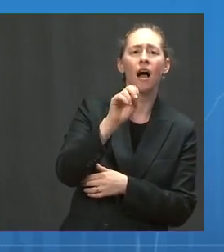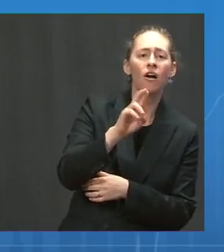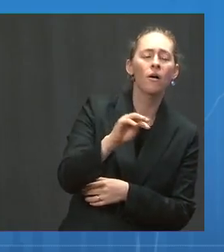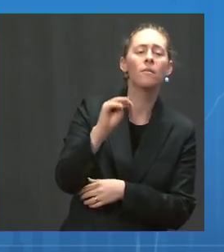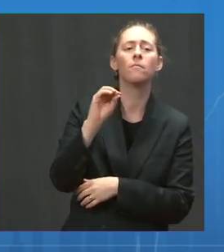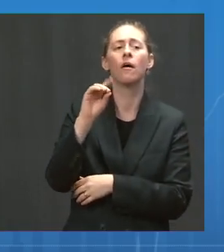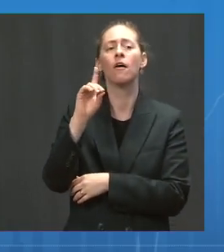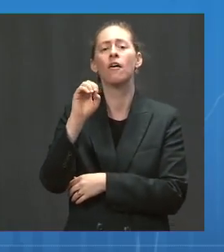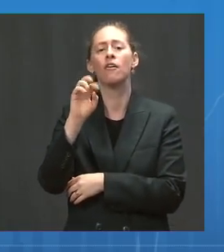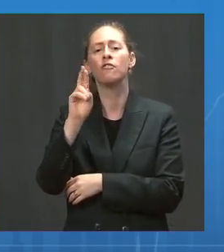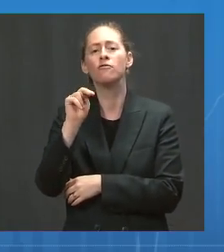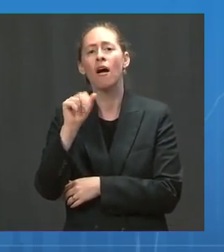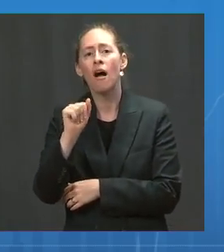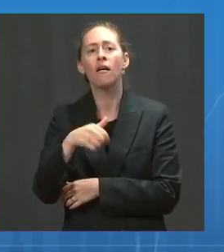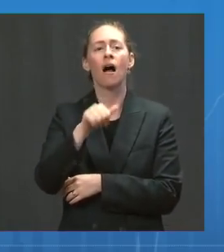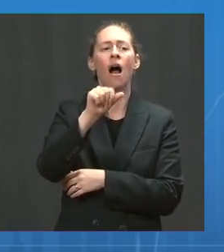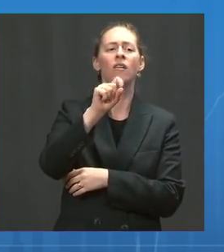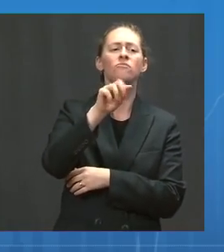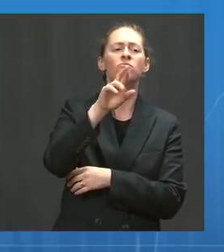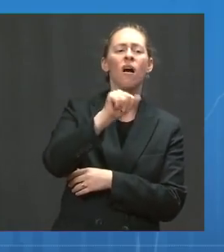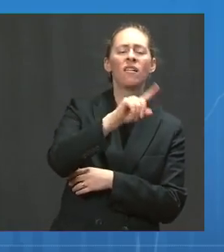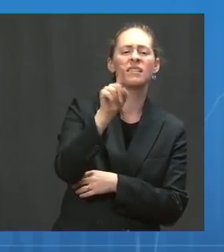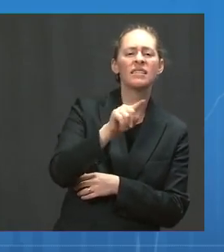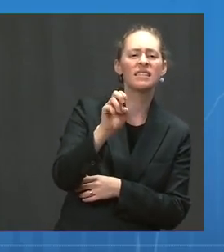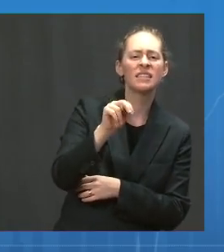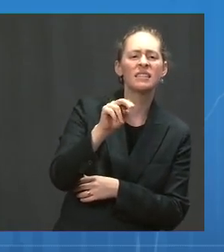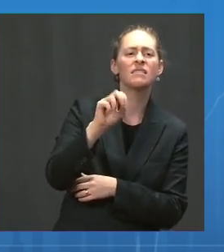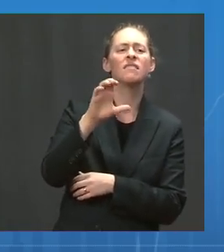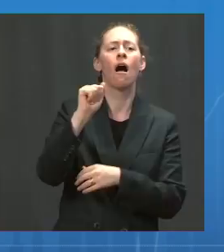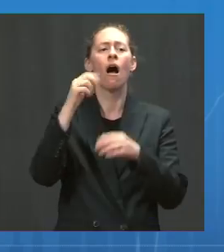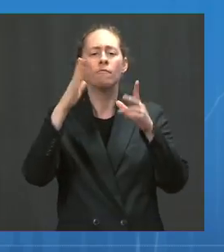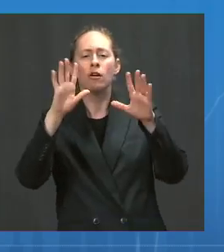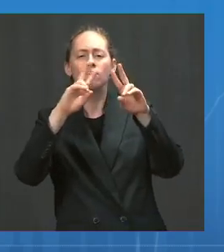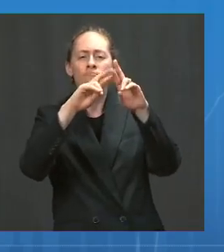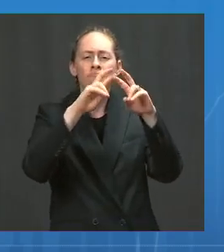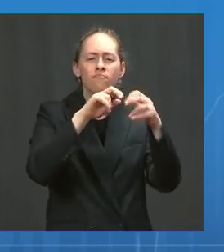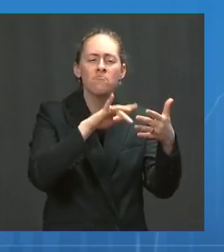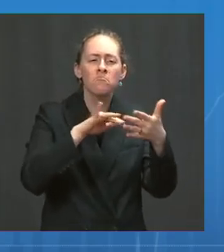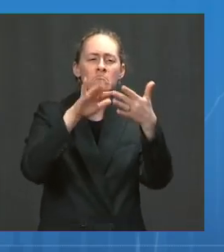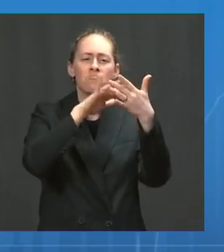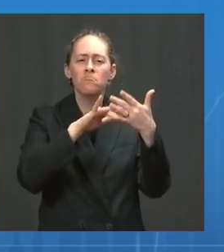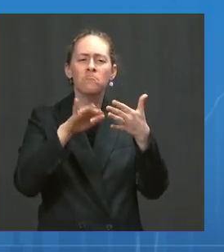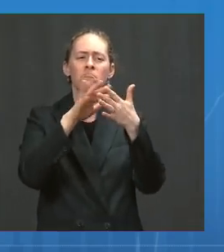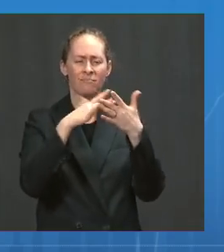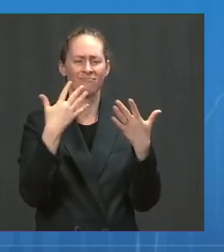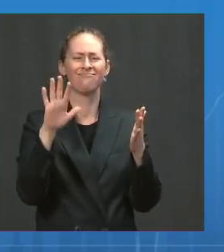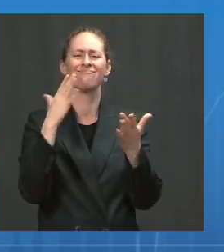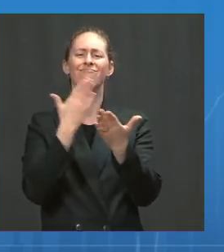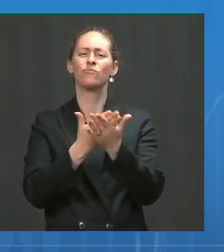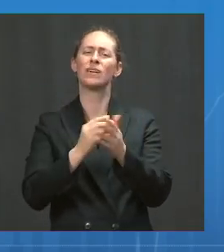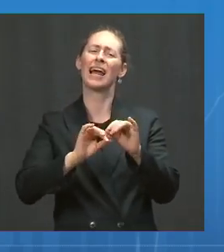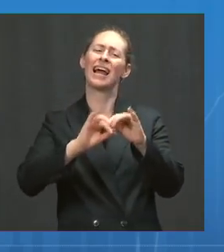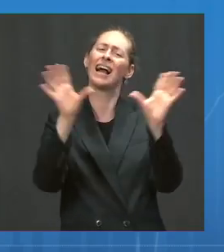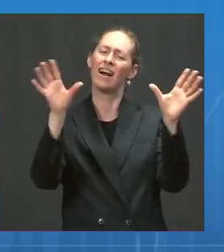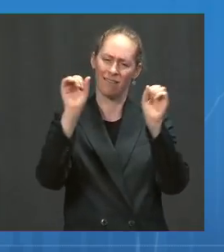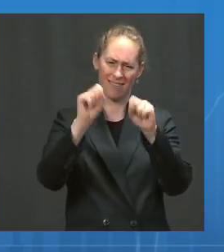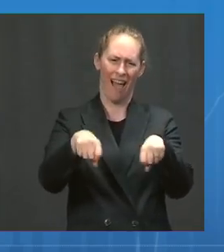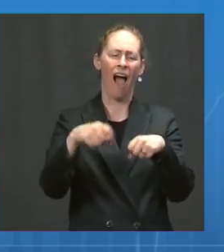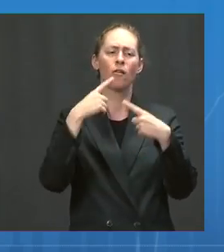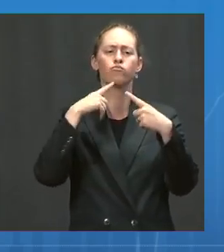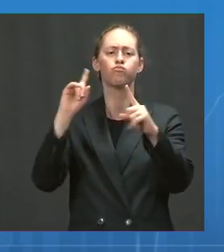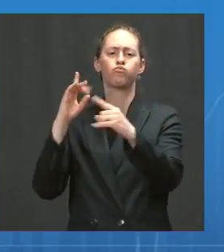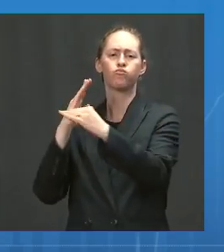both in lab studies and in clinical effectiveness studies, show the effectiveness of these